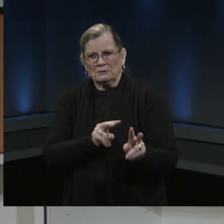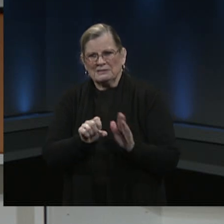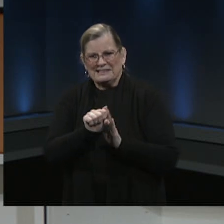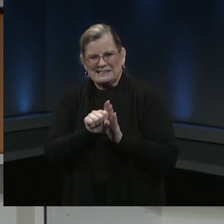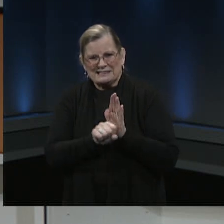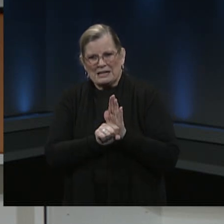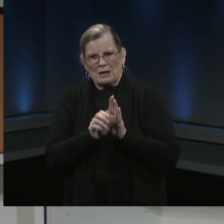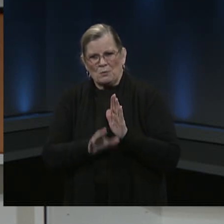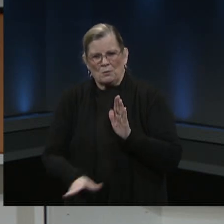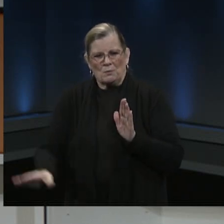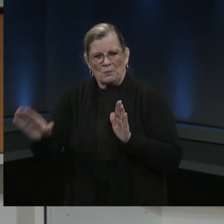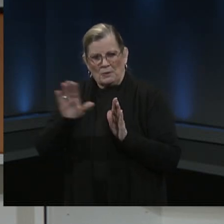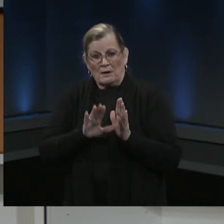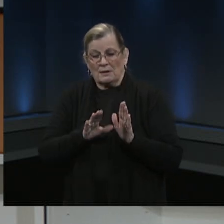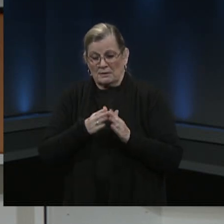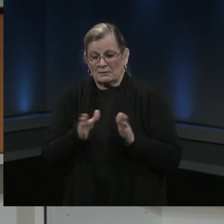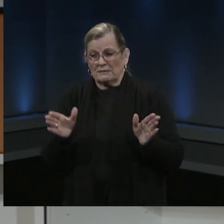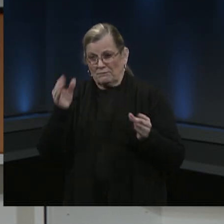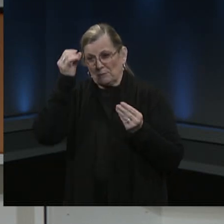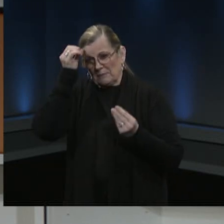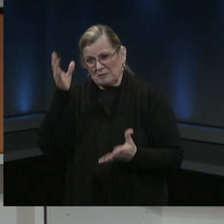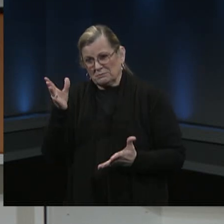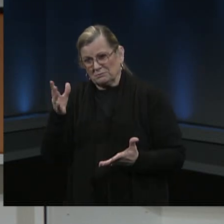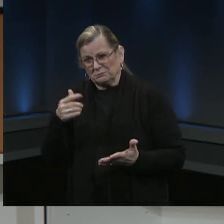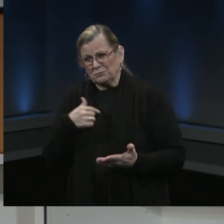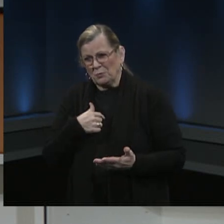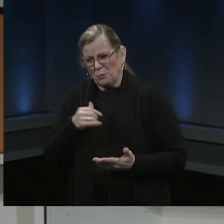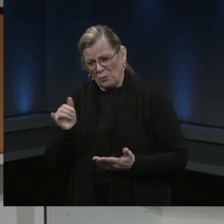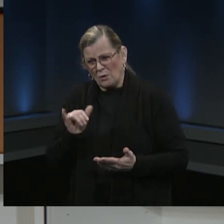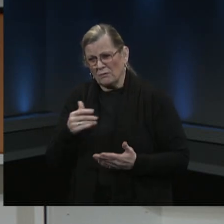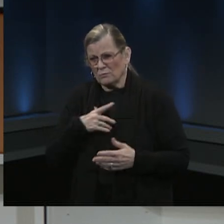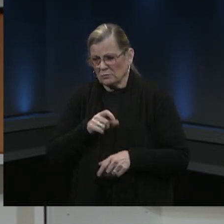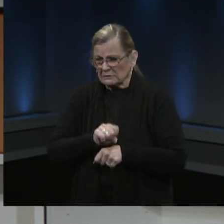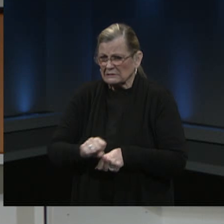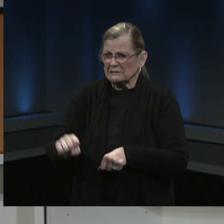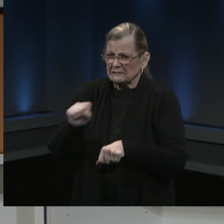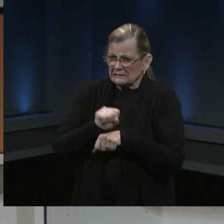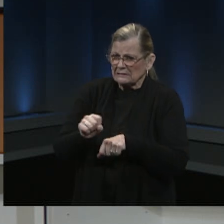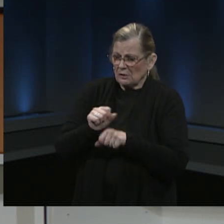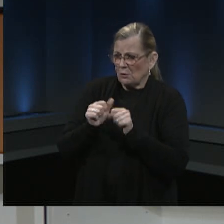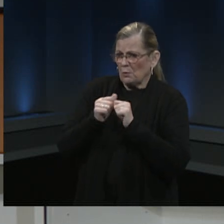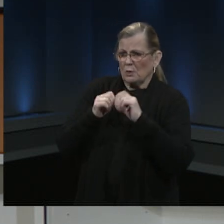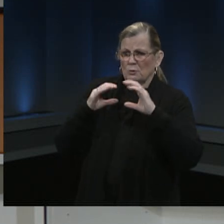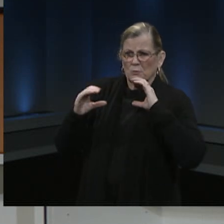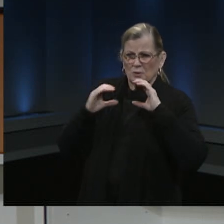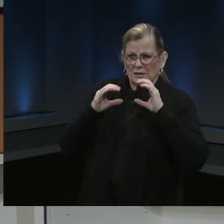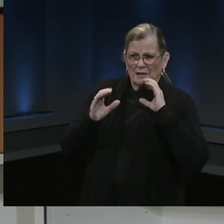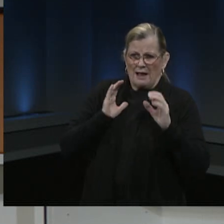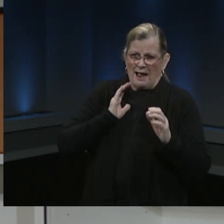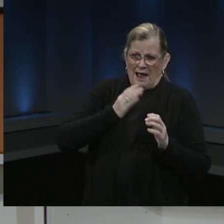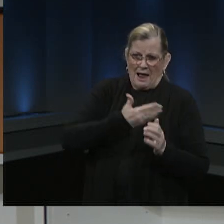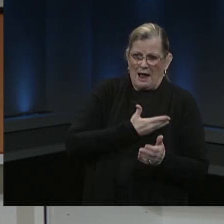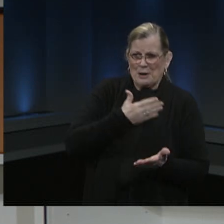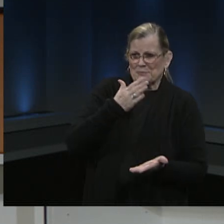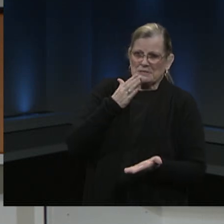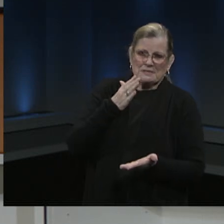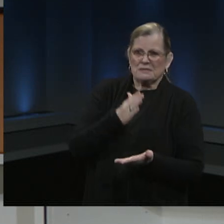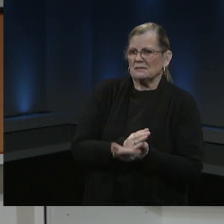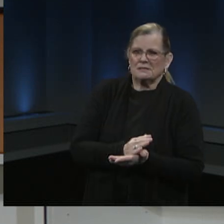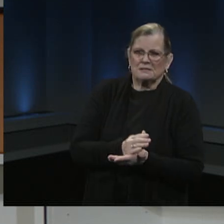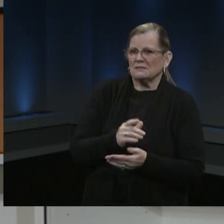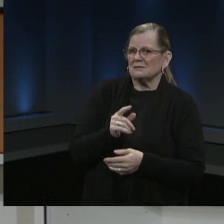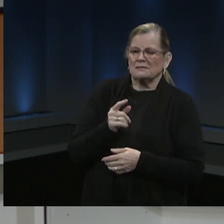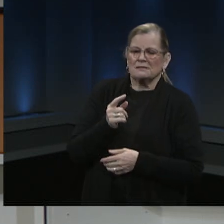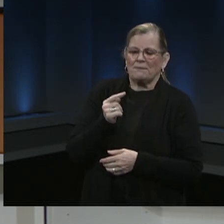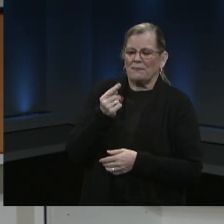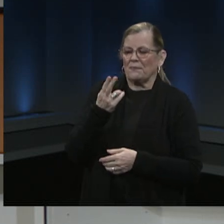We've also spent a lot of time with our communication staff on our stop the spread campaign. And you can go and find out more information